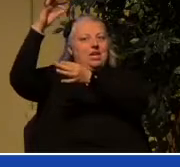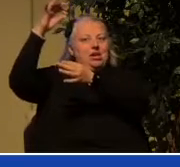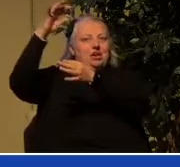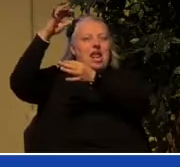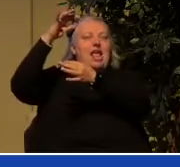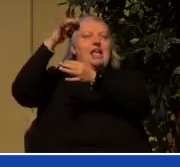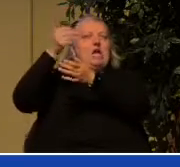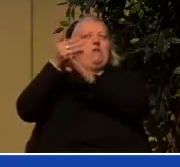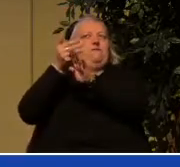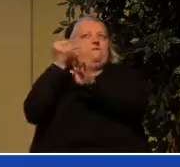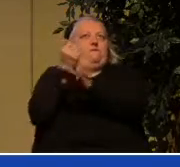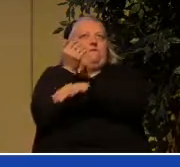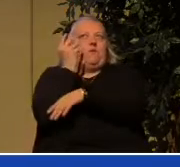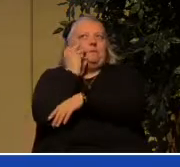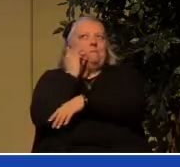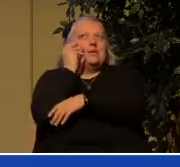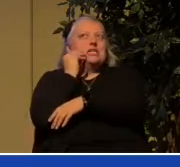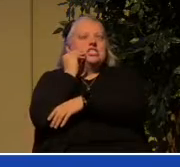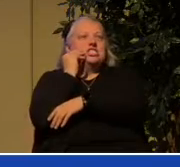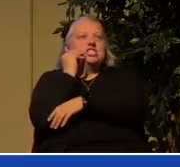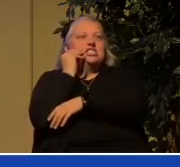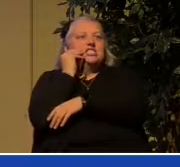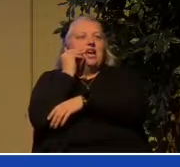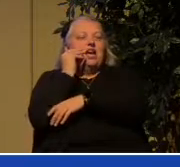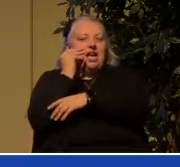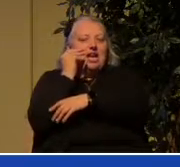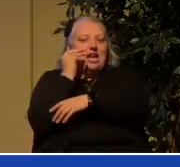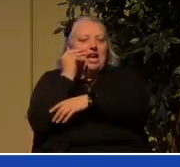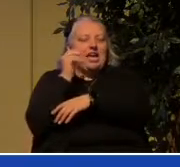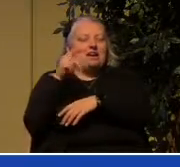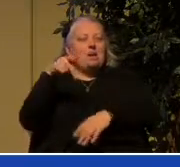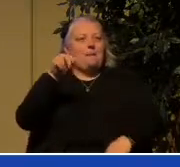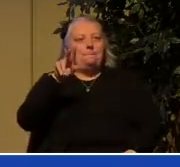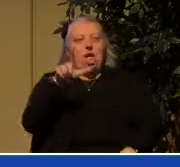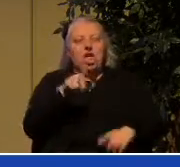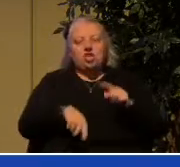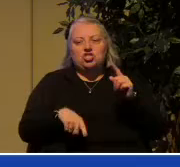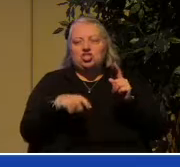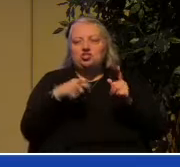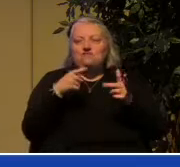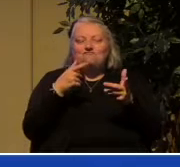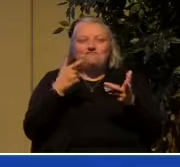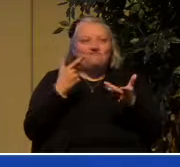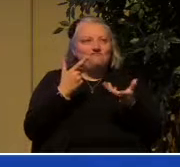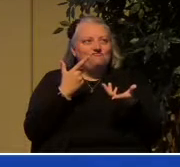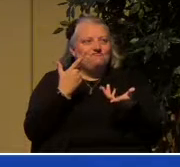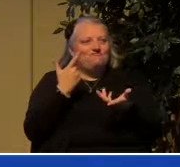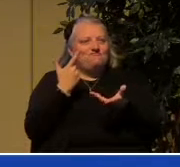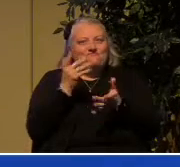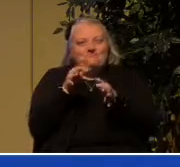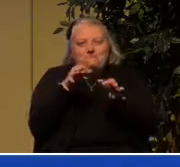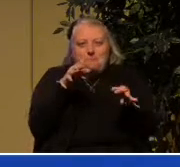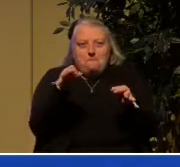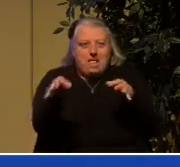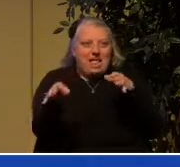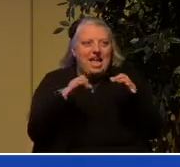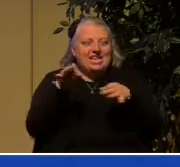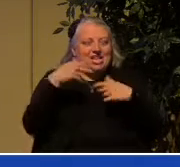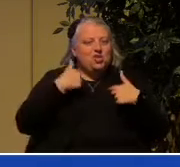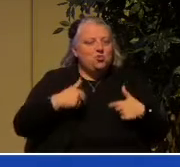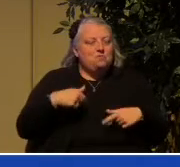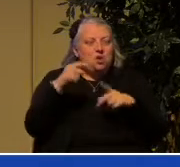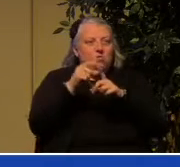and he says he wasn't allowed to talk about it, couldn't even put it into words. That's how great the glory that God has for his children.